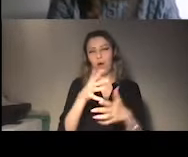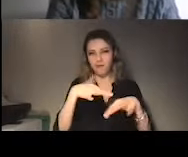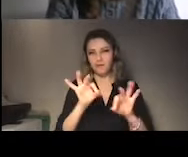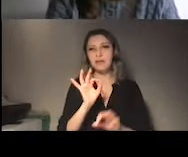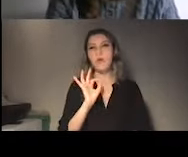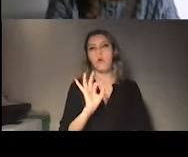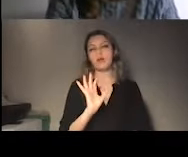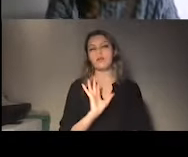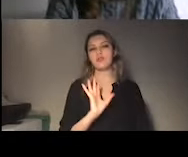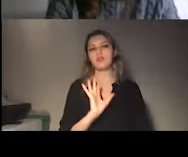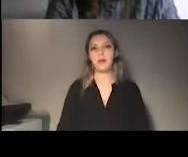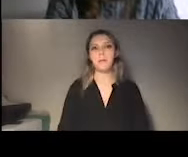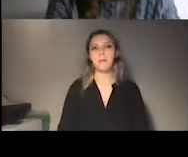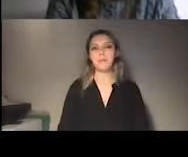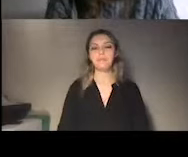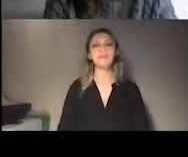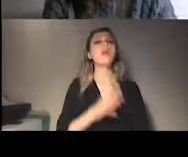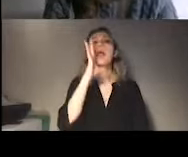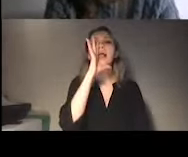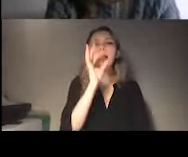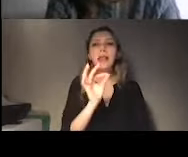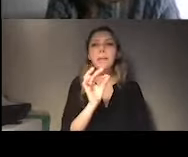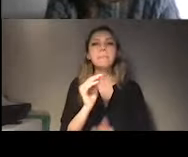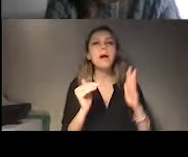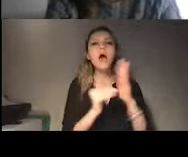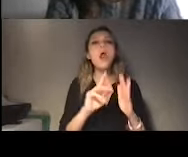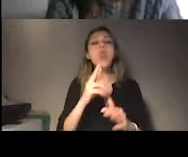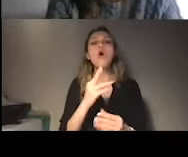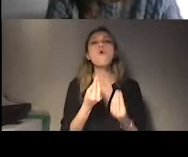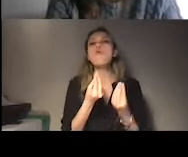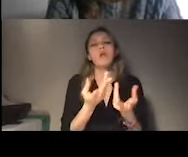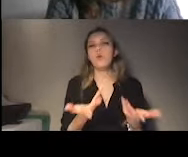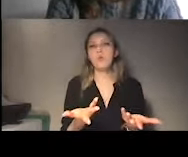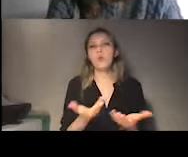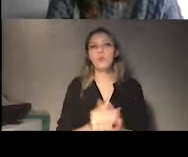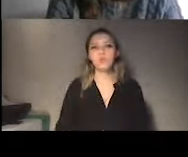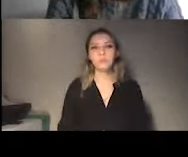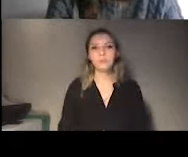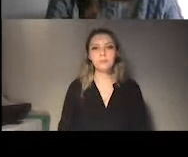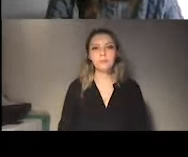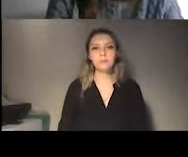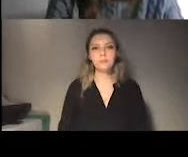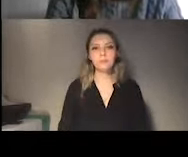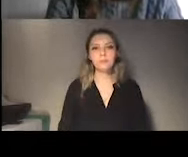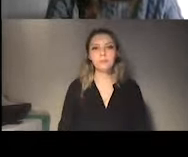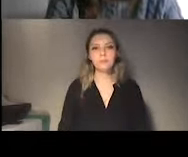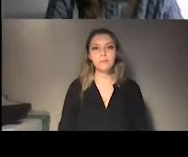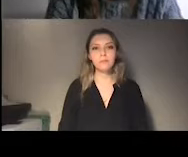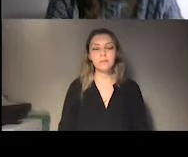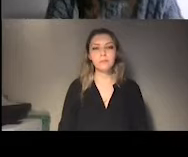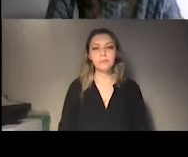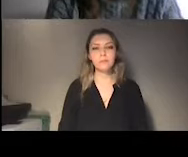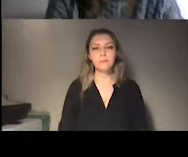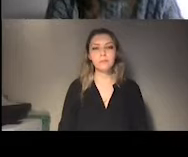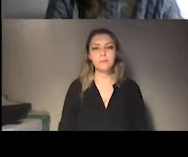Who can submit this report? And why you can submit this report? First of all,